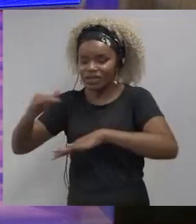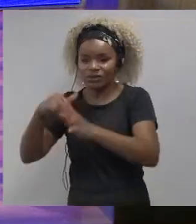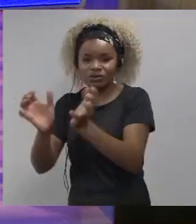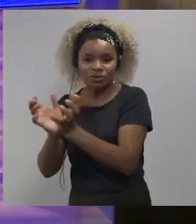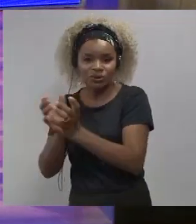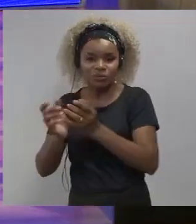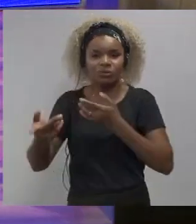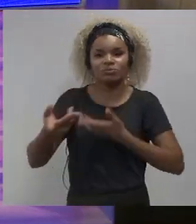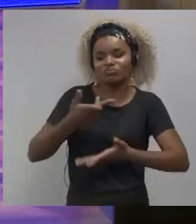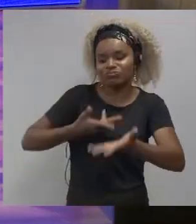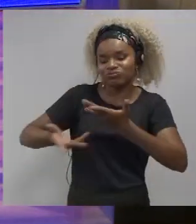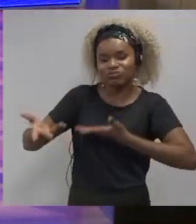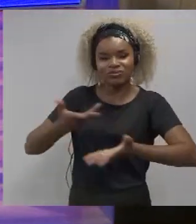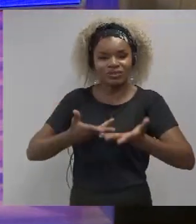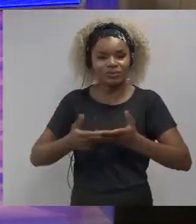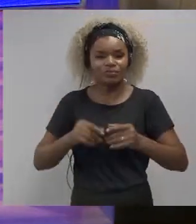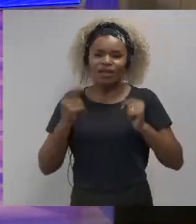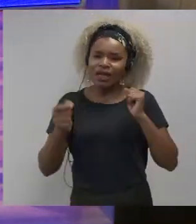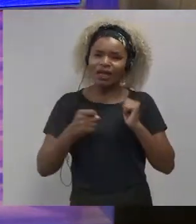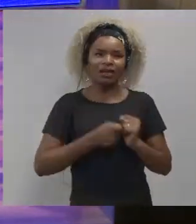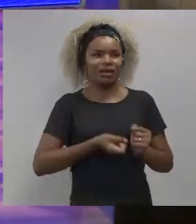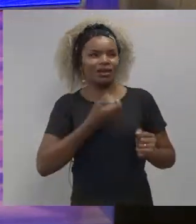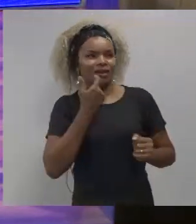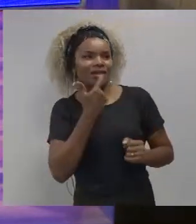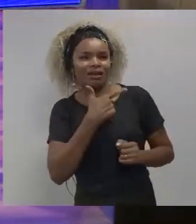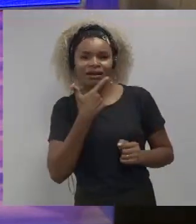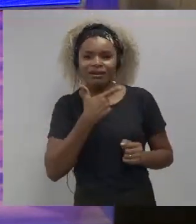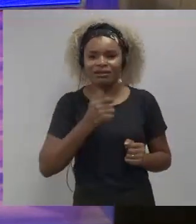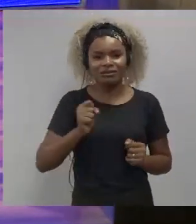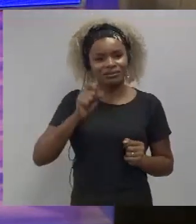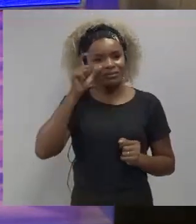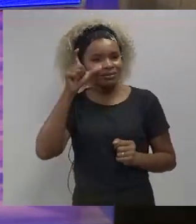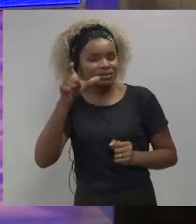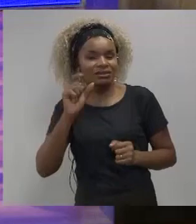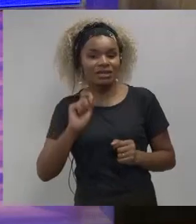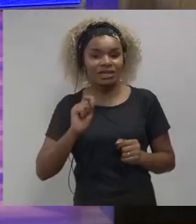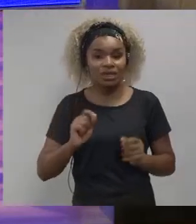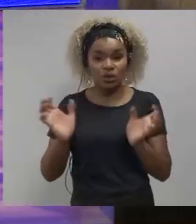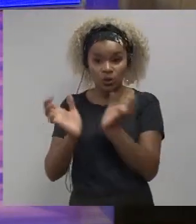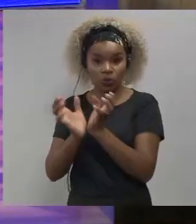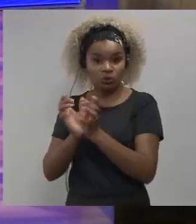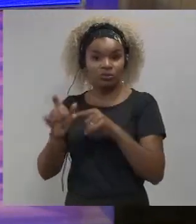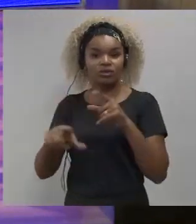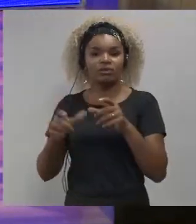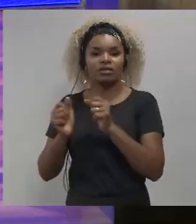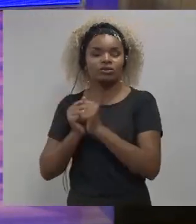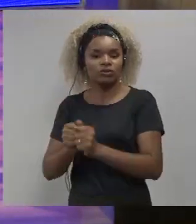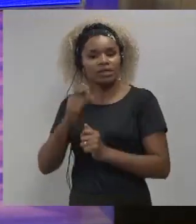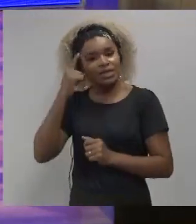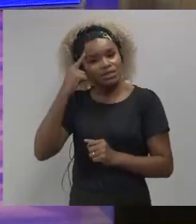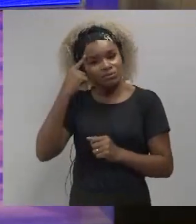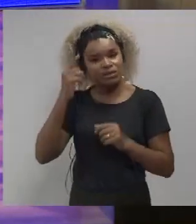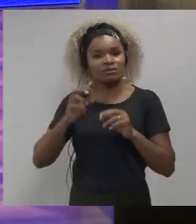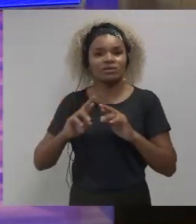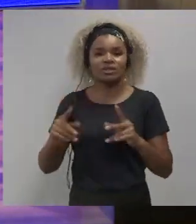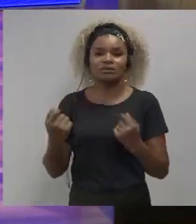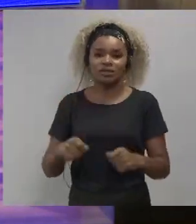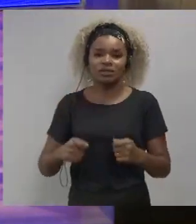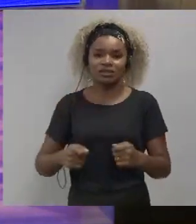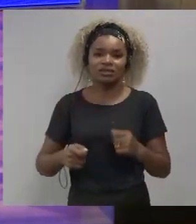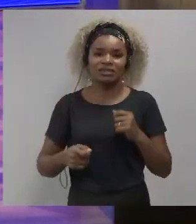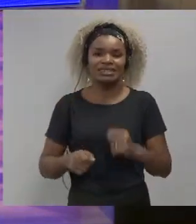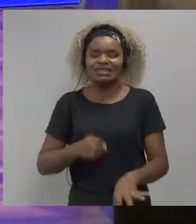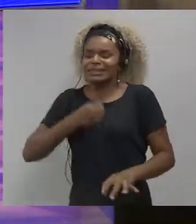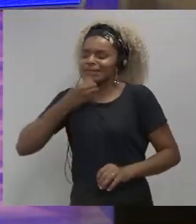the funny thing is when teams get together that think the same it feels so